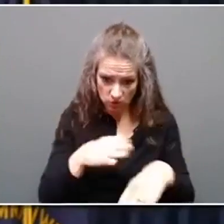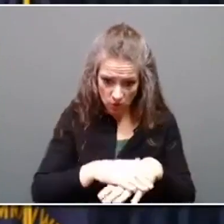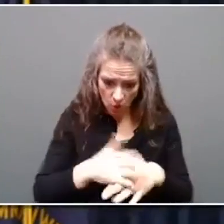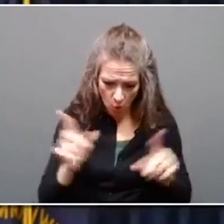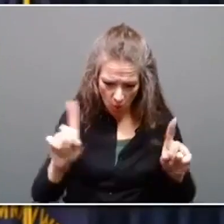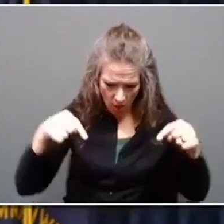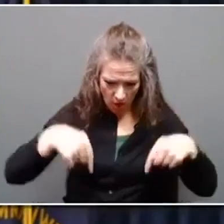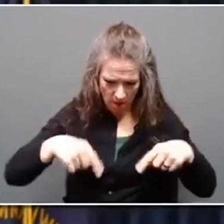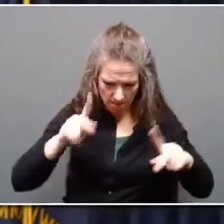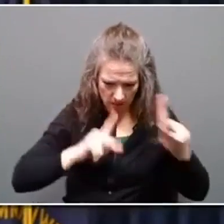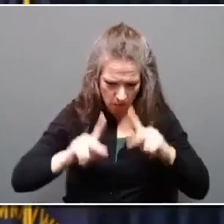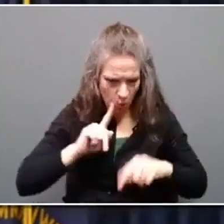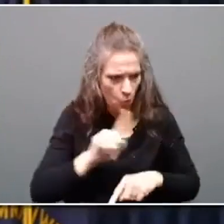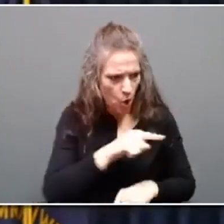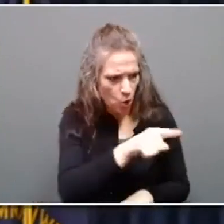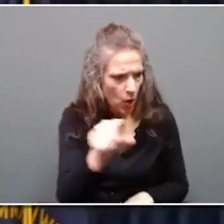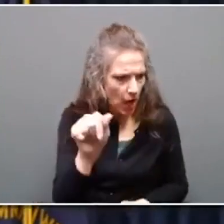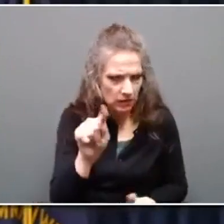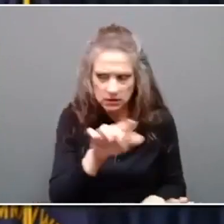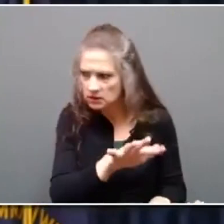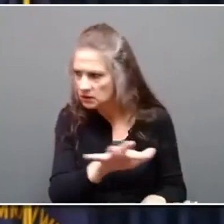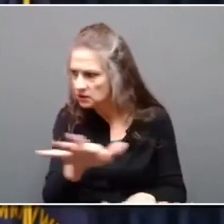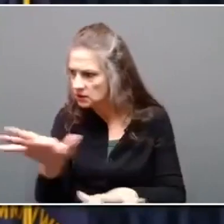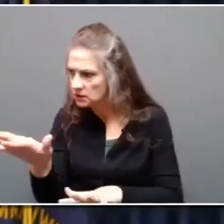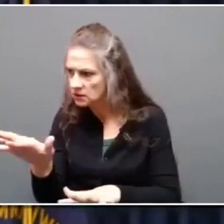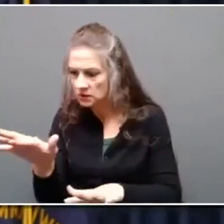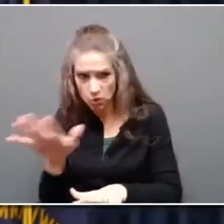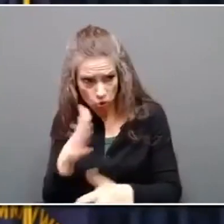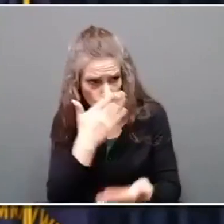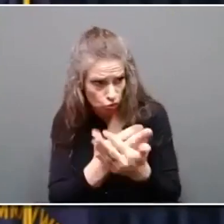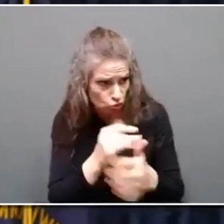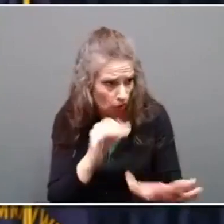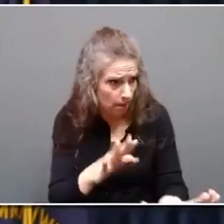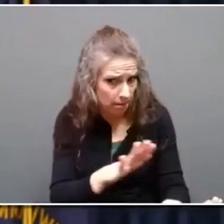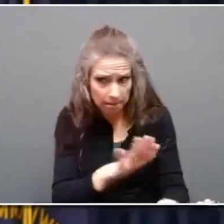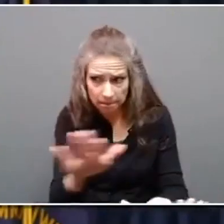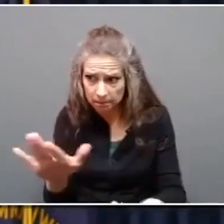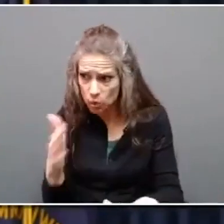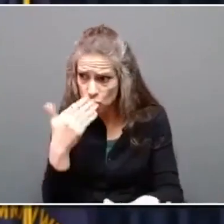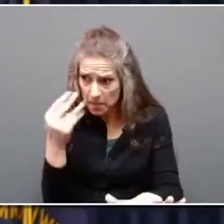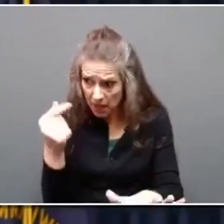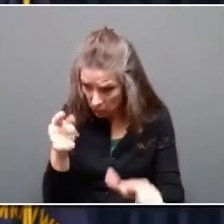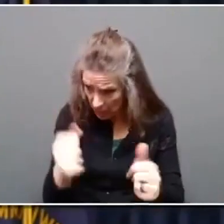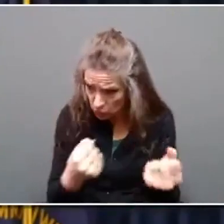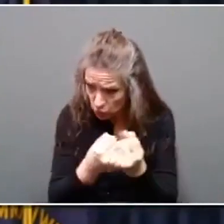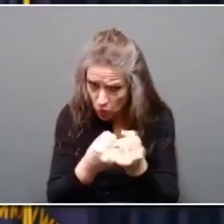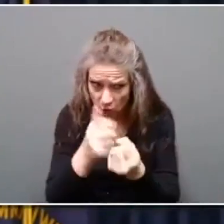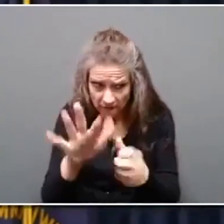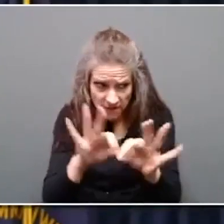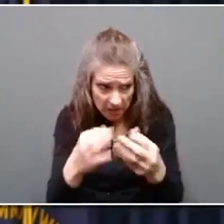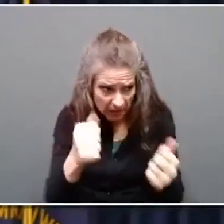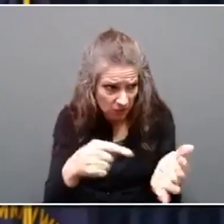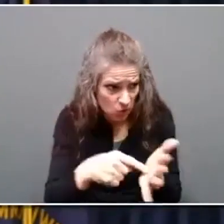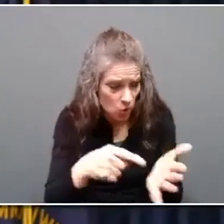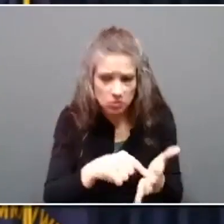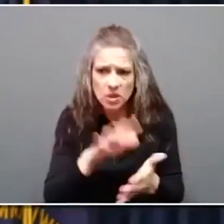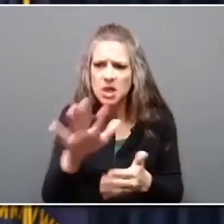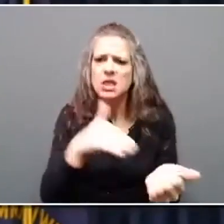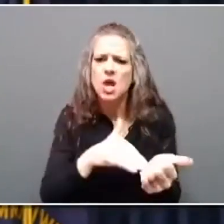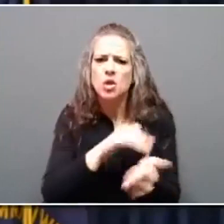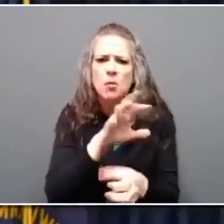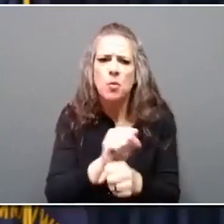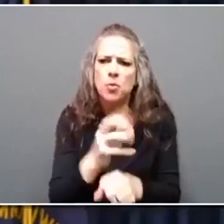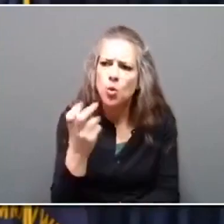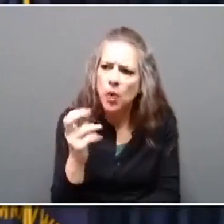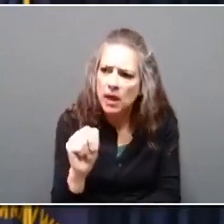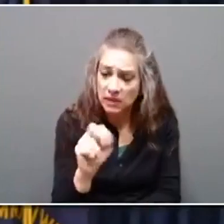wake up in the morning. How's my job? And am I making enough money to support my family? When's my next doctor's appointment, and can I afford